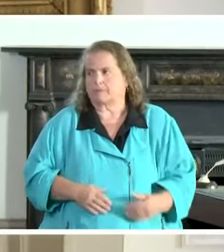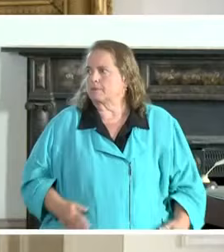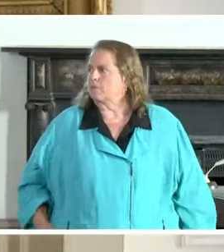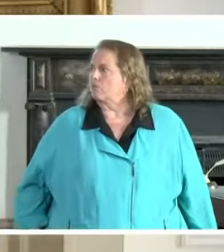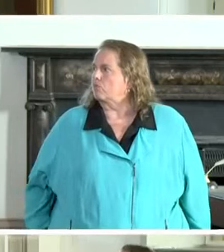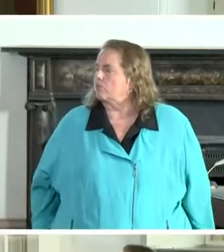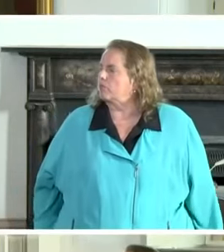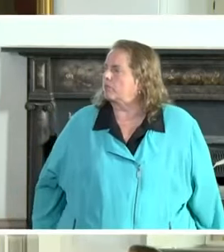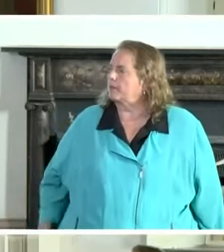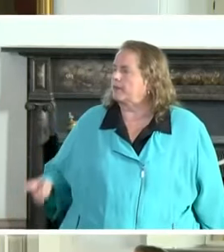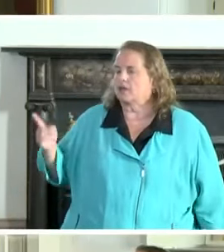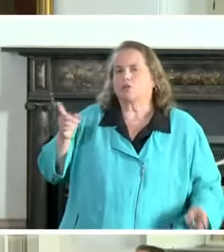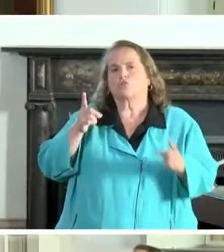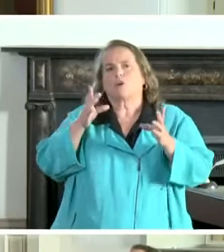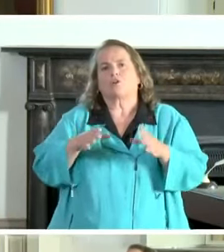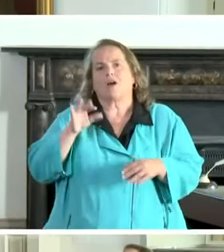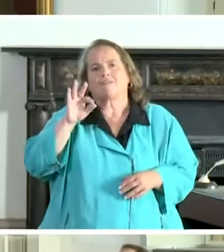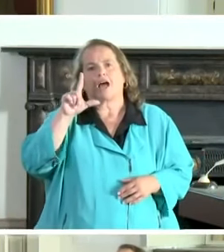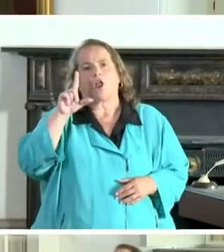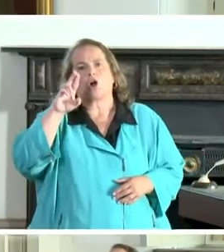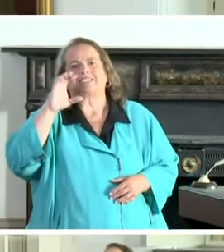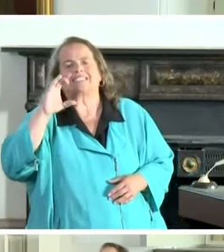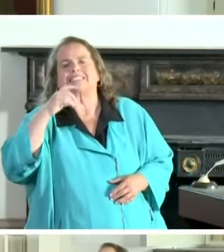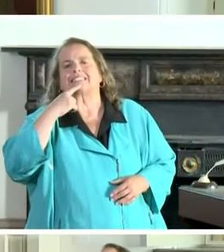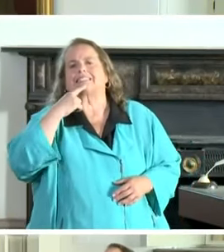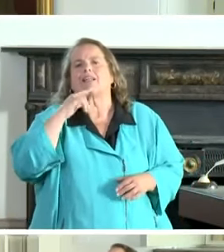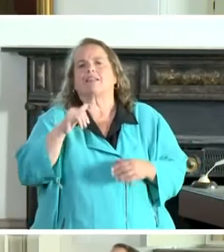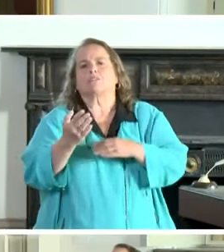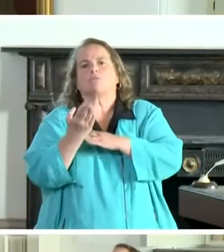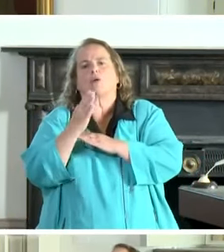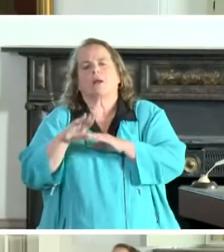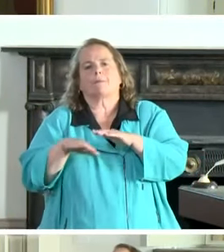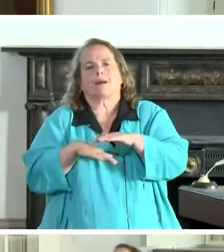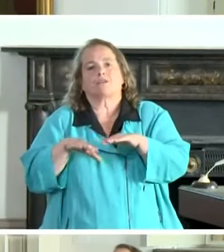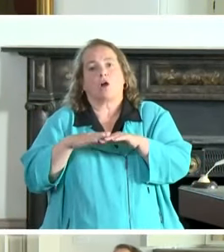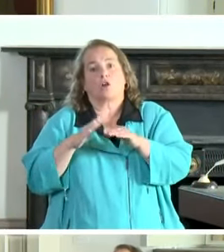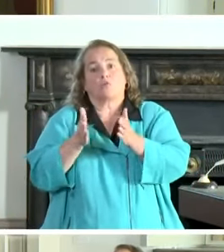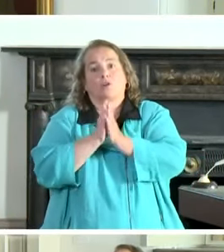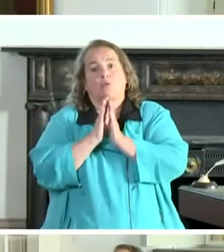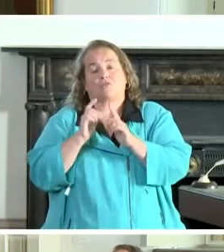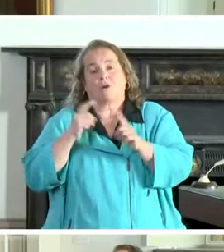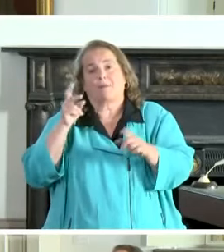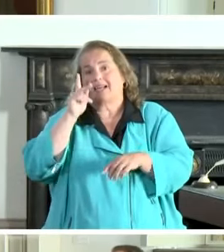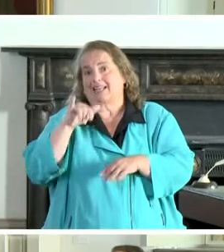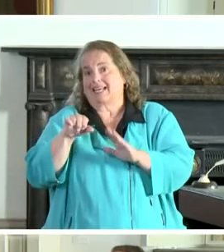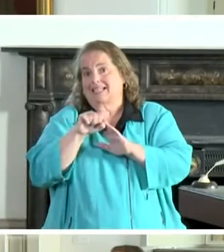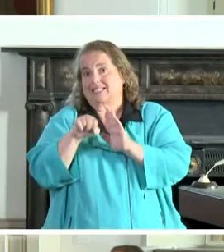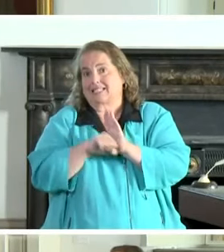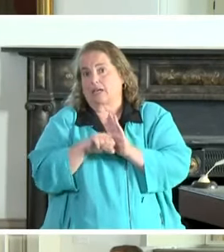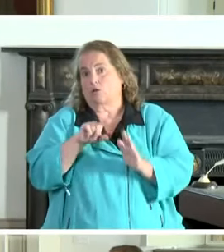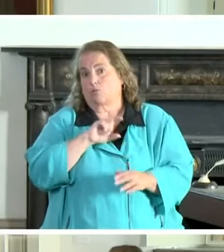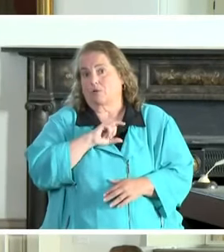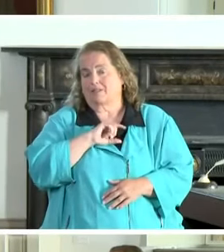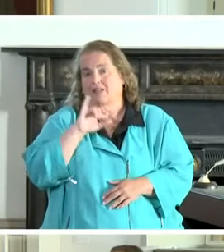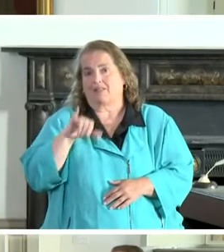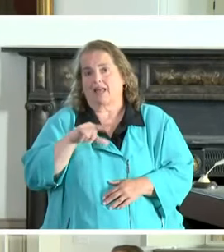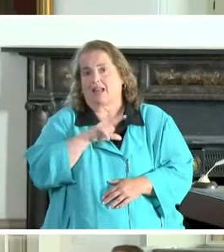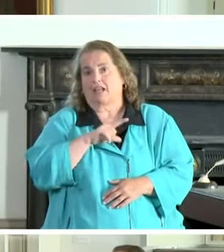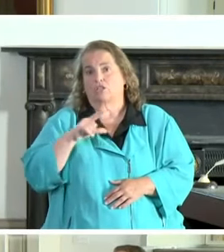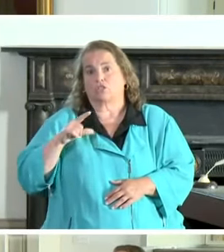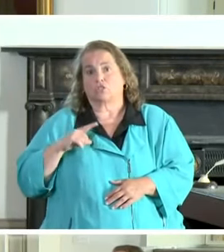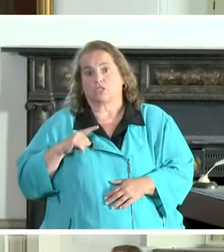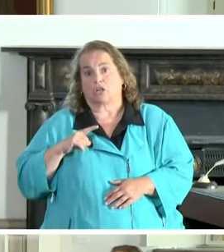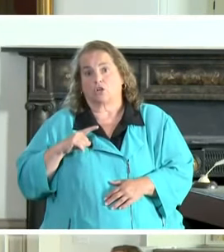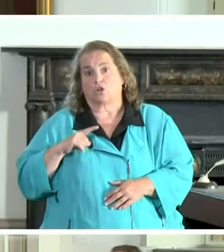The director of the LRC said this morning that, based on a request for the police, that the legislative police